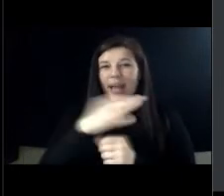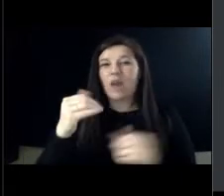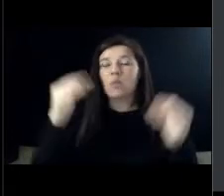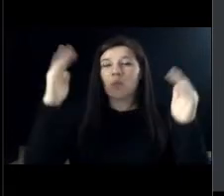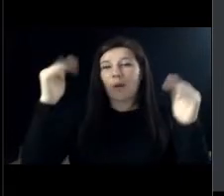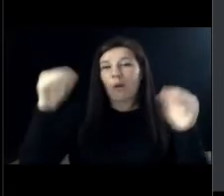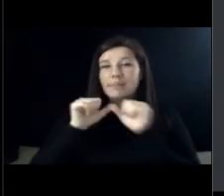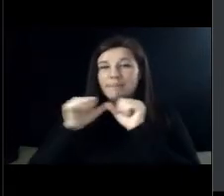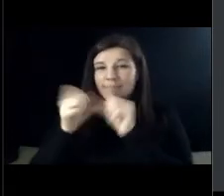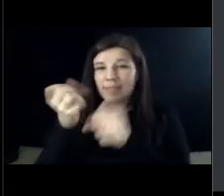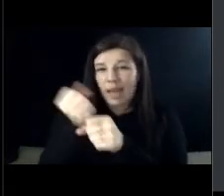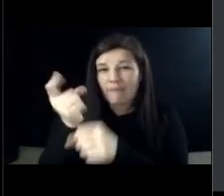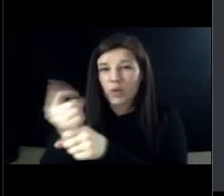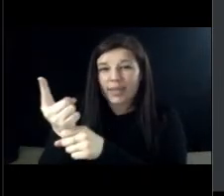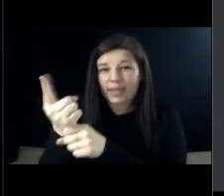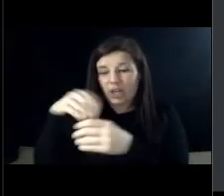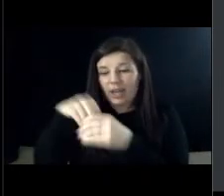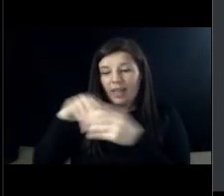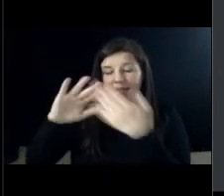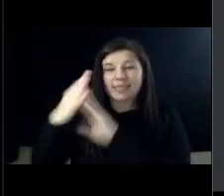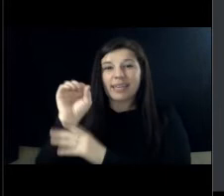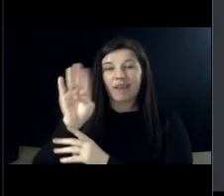annually in the city of Boynton. Thank you.